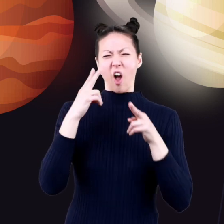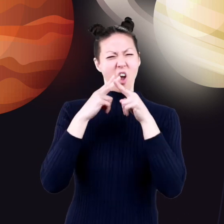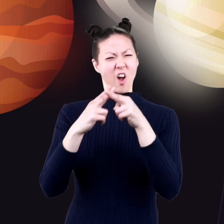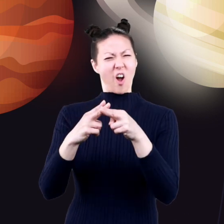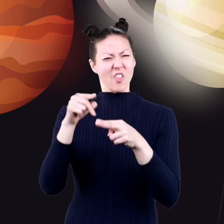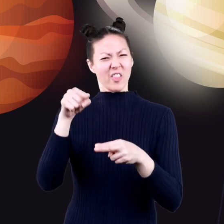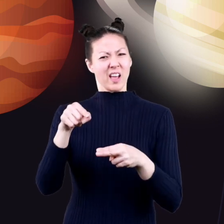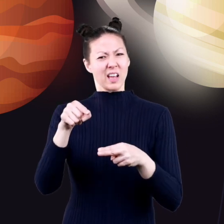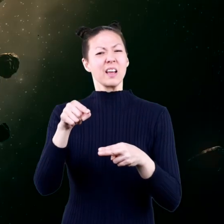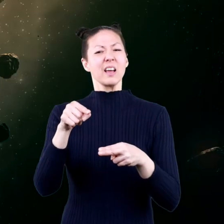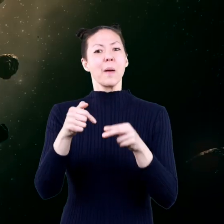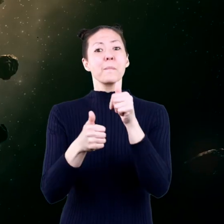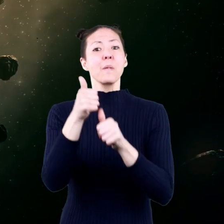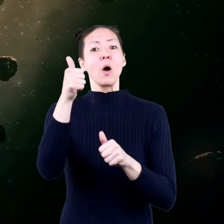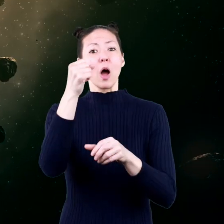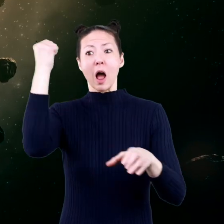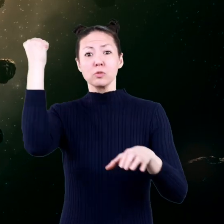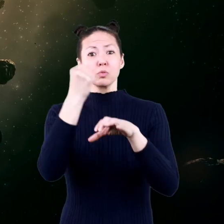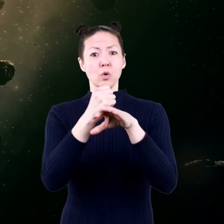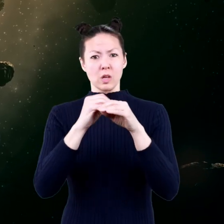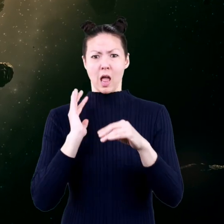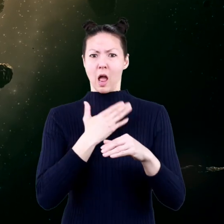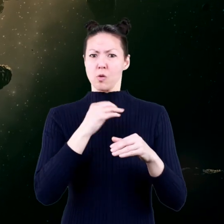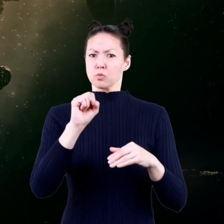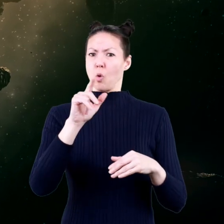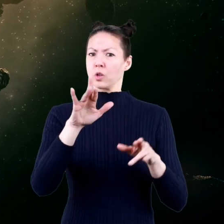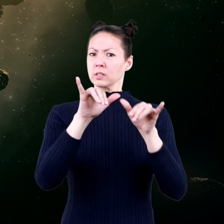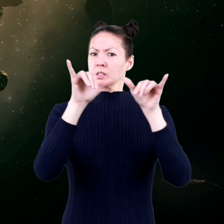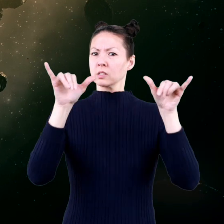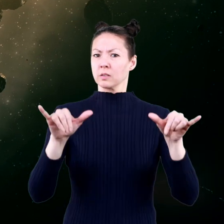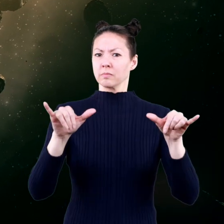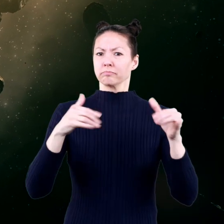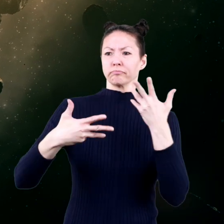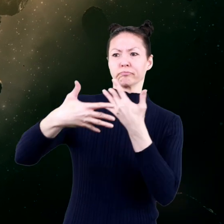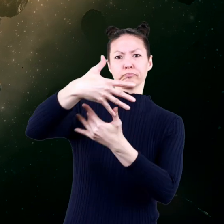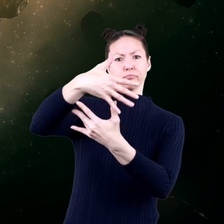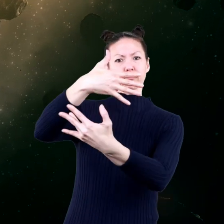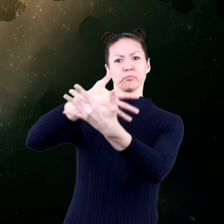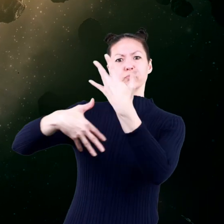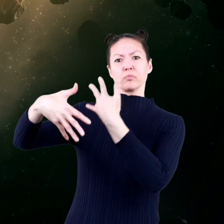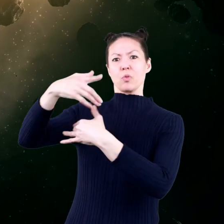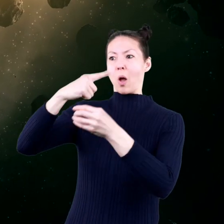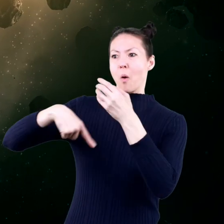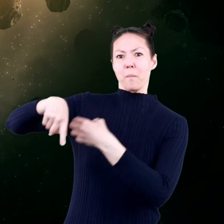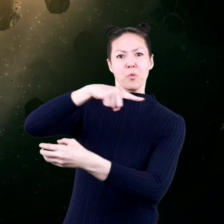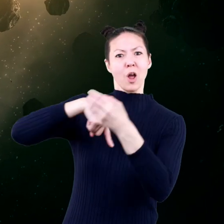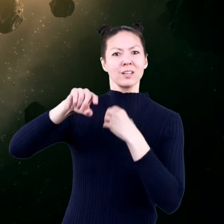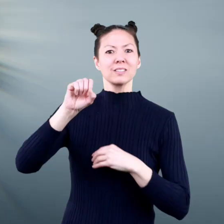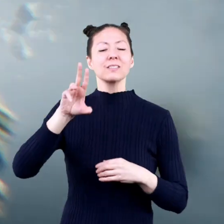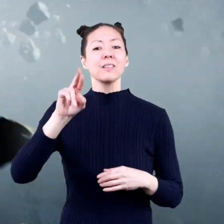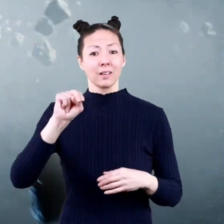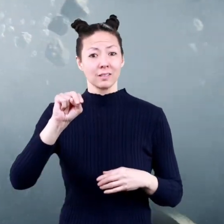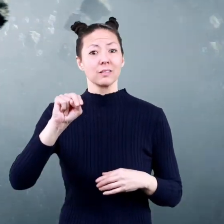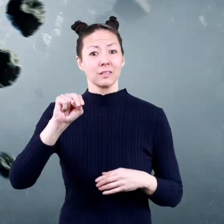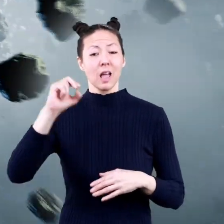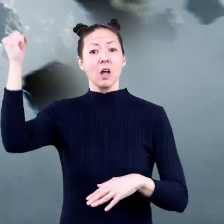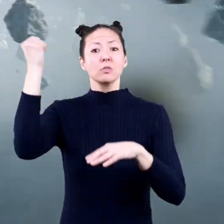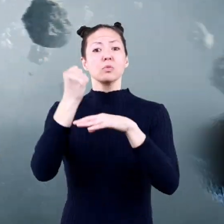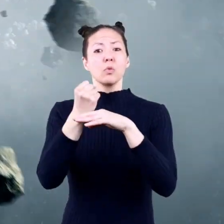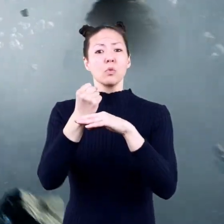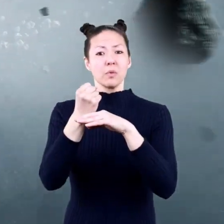What's the asteroid belt, you ask? That's where most of the asteroids in our solar system hang out while they orbit the sun. The